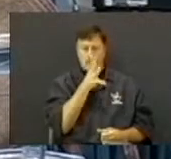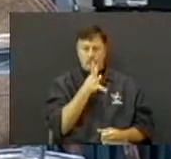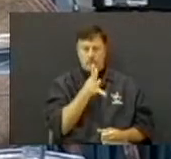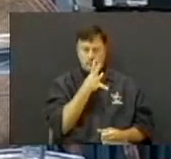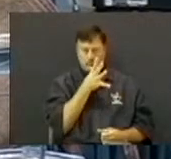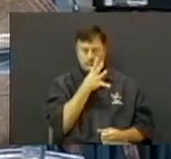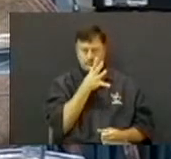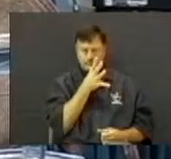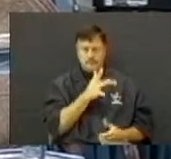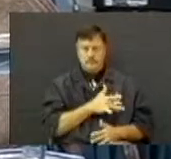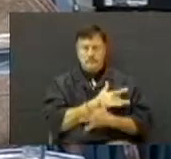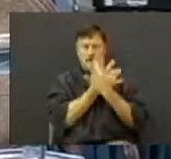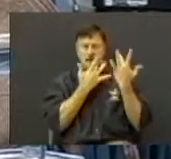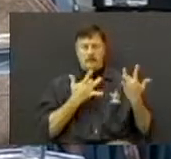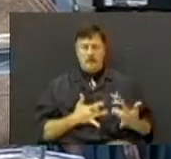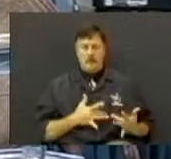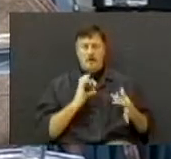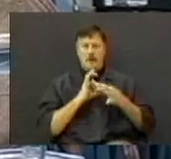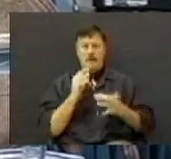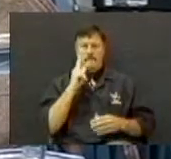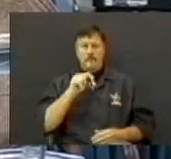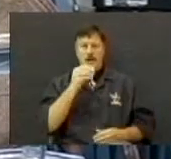Mothers, the heart of the whole.